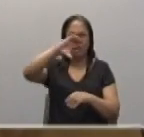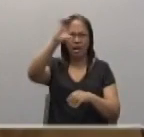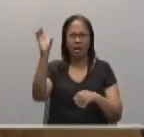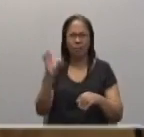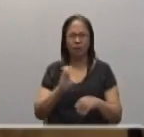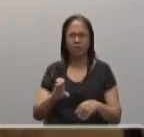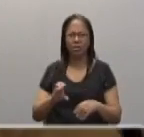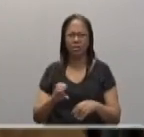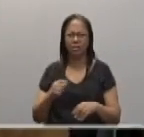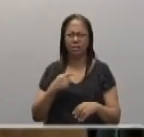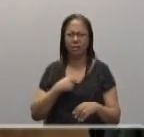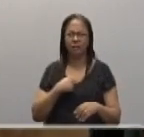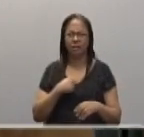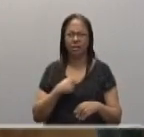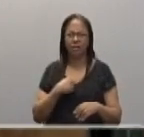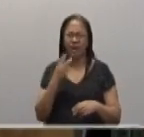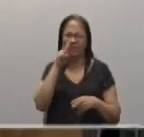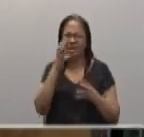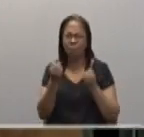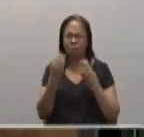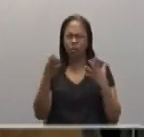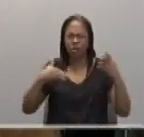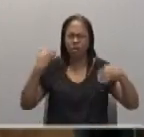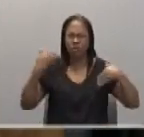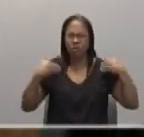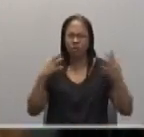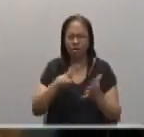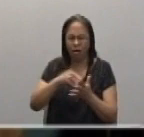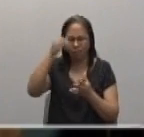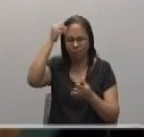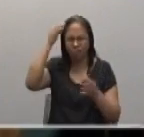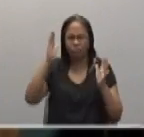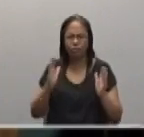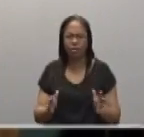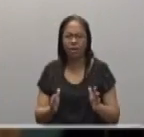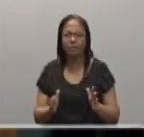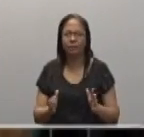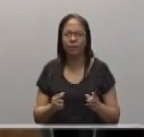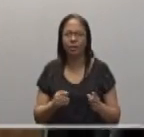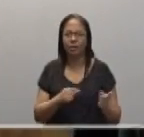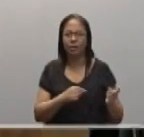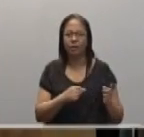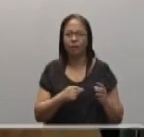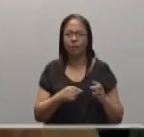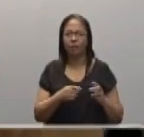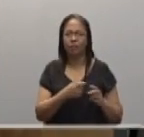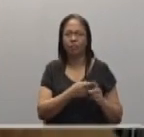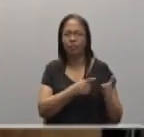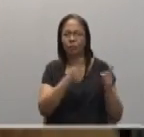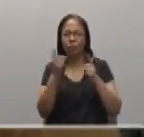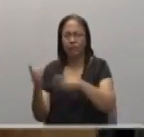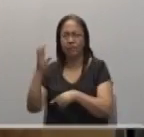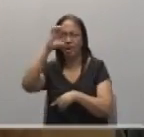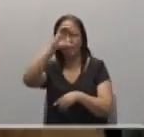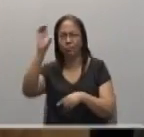receiving many, many young students from Northern Europe. You they were coming for doing an experience of two, three